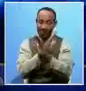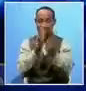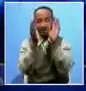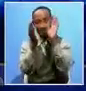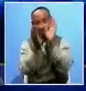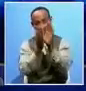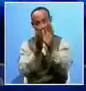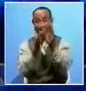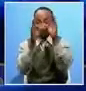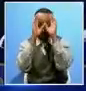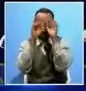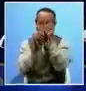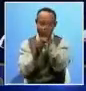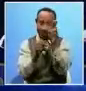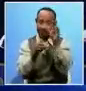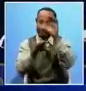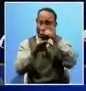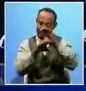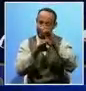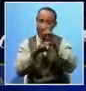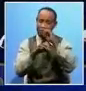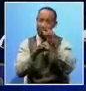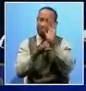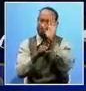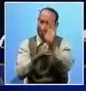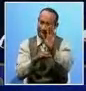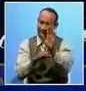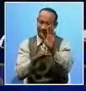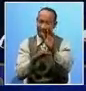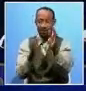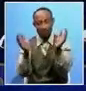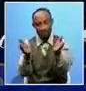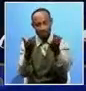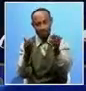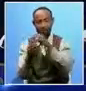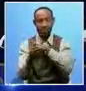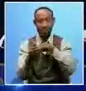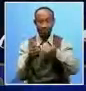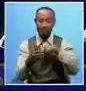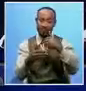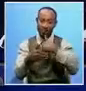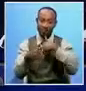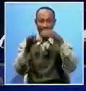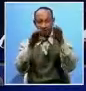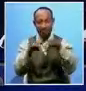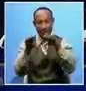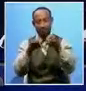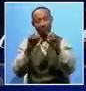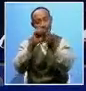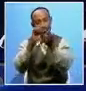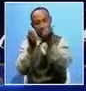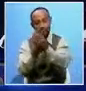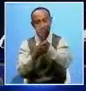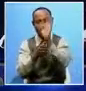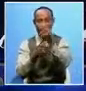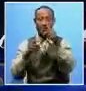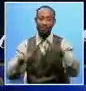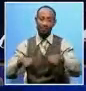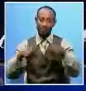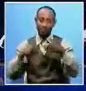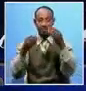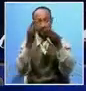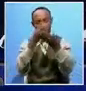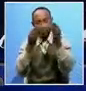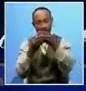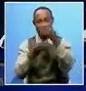Hechilema says the church should be practical in inspiring their members to undertake activities that will transform their livelihoods and contribute